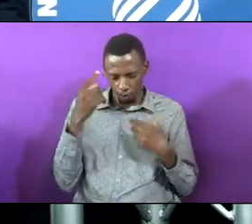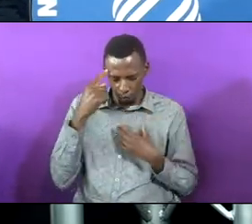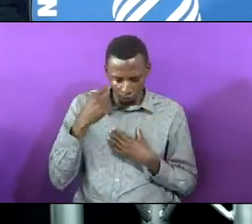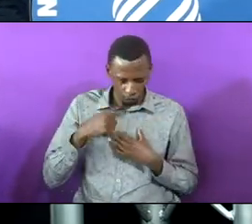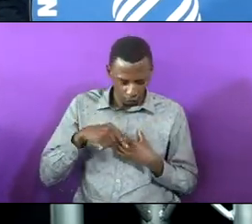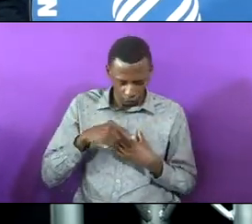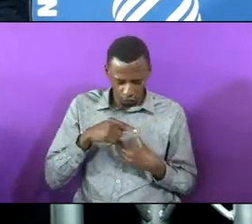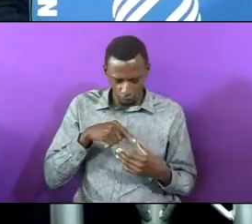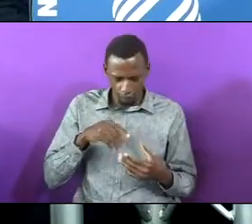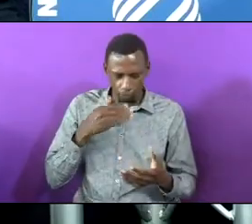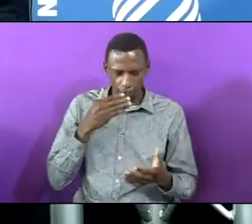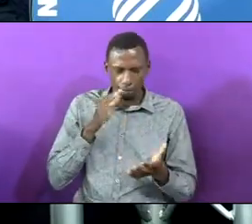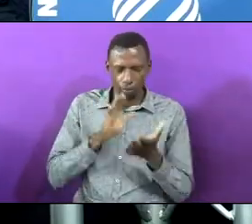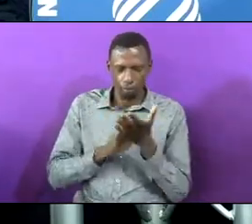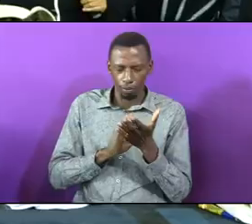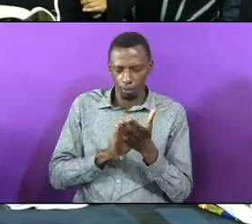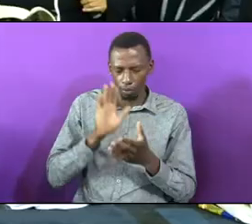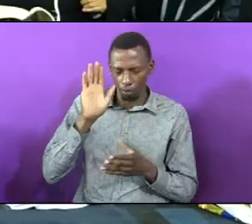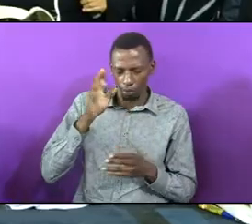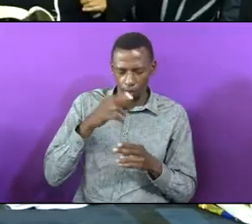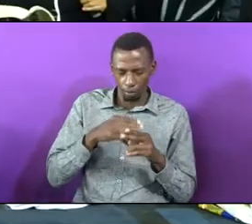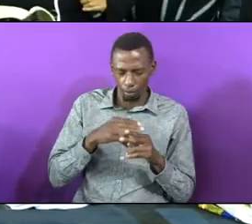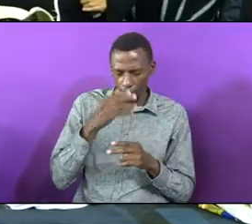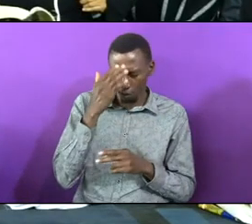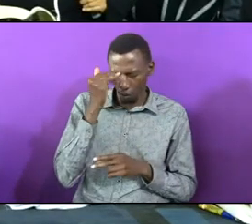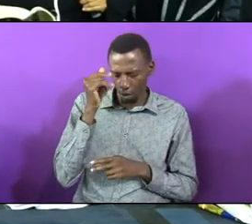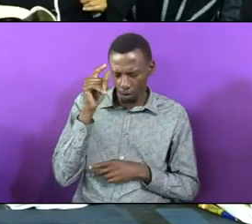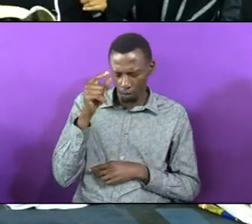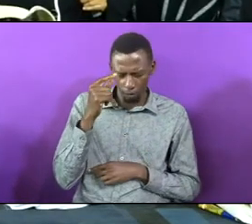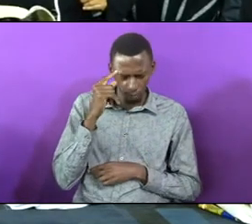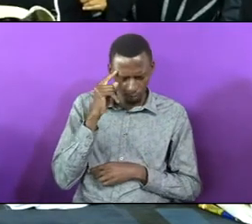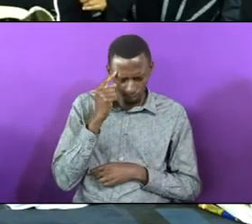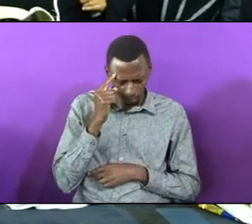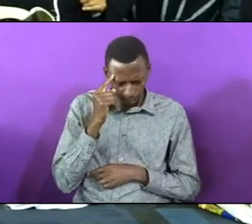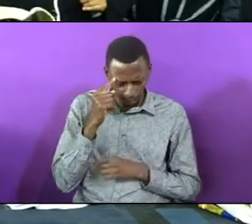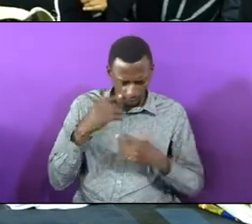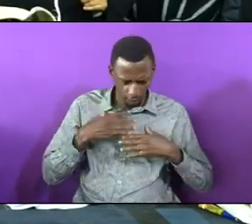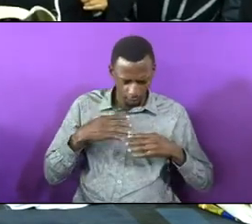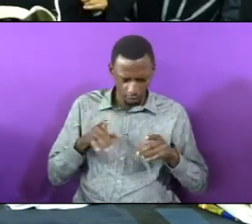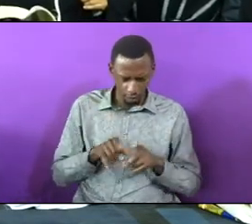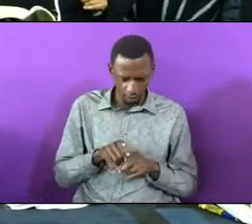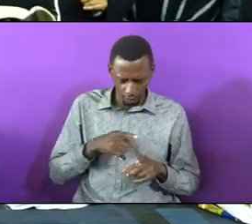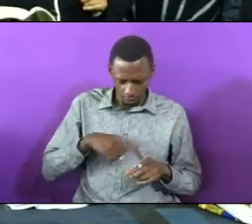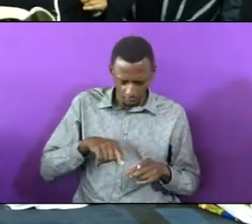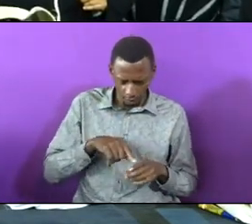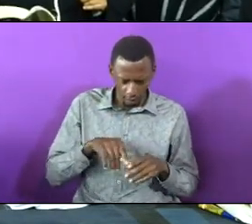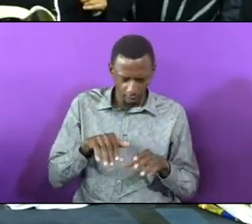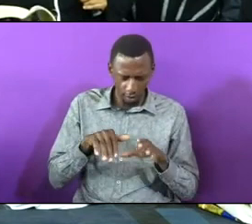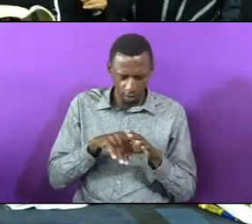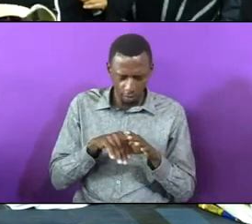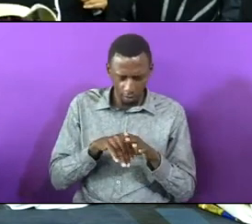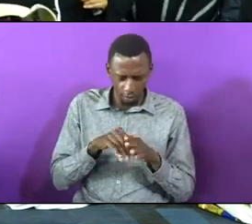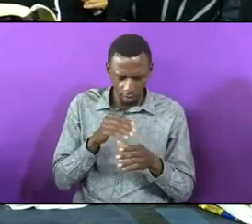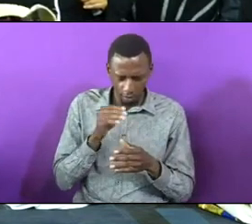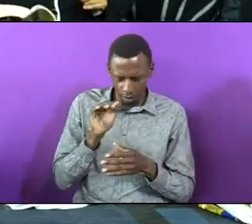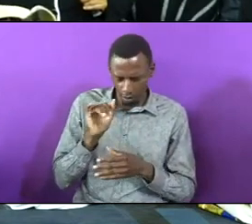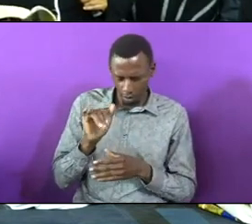We praise your name that you could consider a people like us to be part and parcel of that assignment.